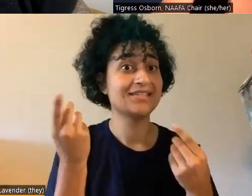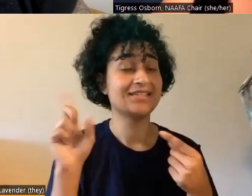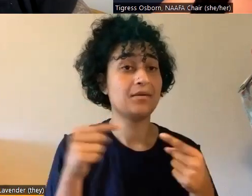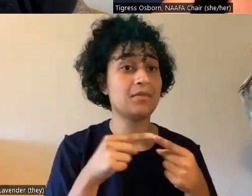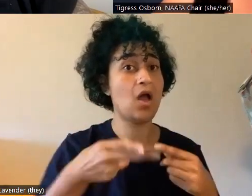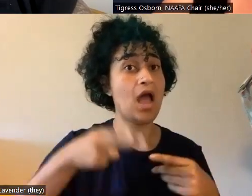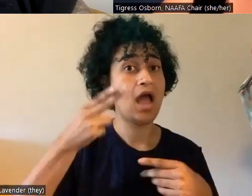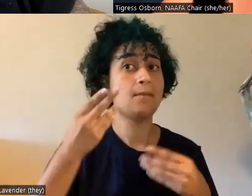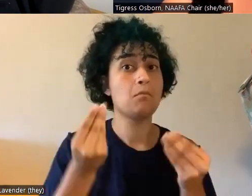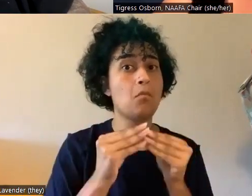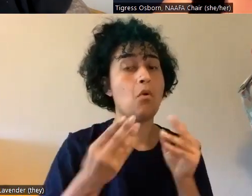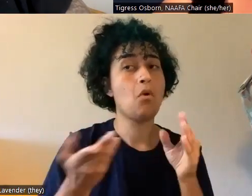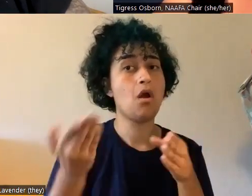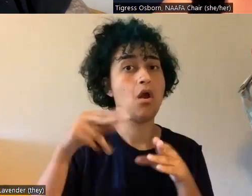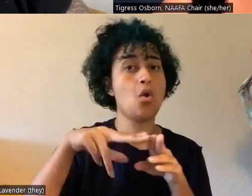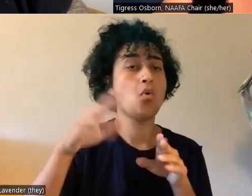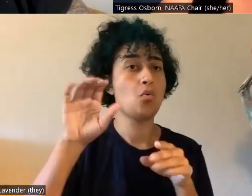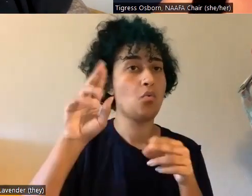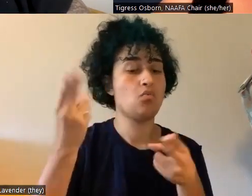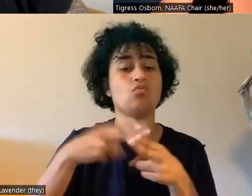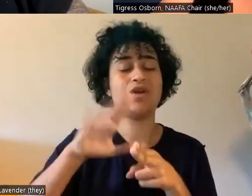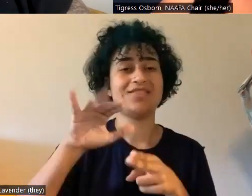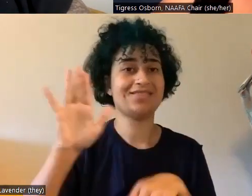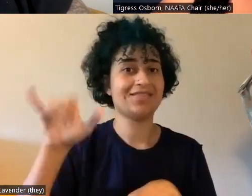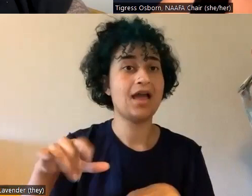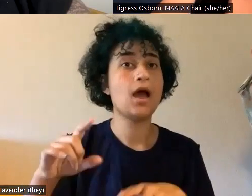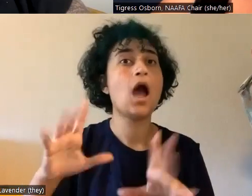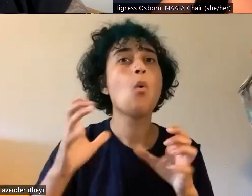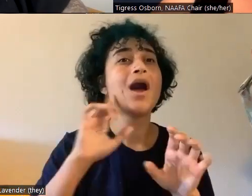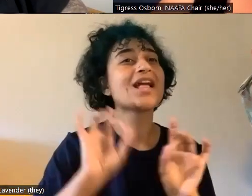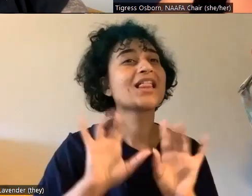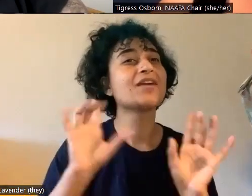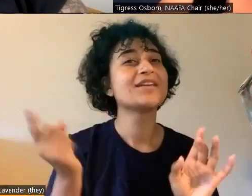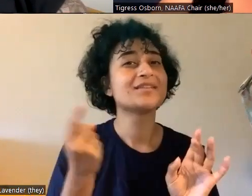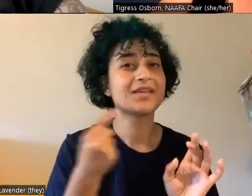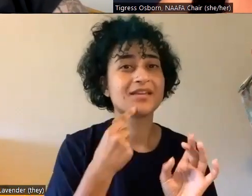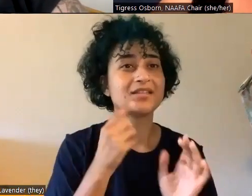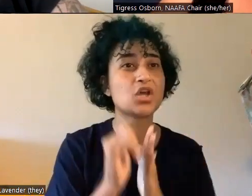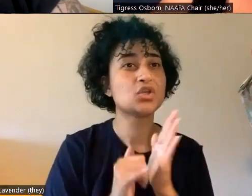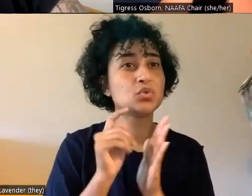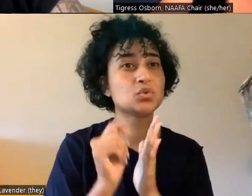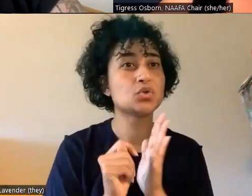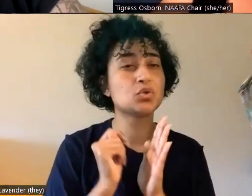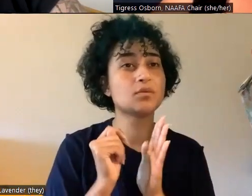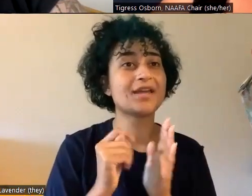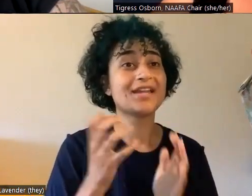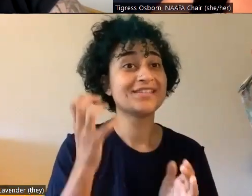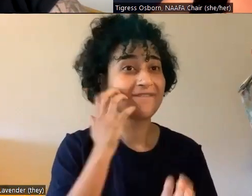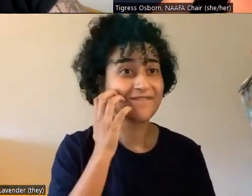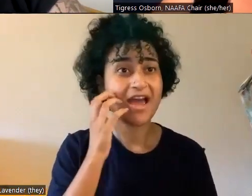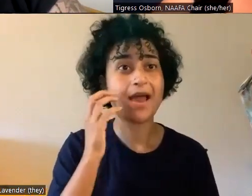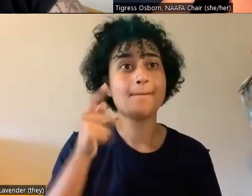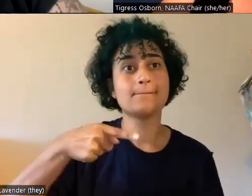Um, I just want to clarify something about the, the channel that I just mentioned on YouTube. It is fat product